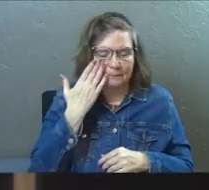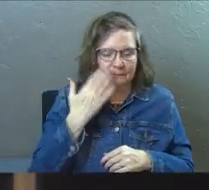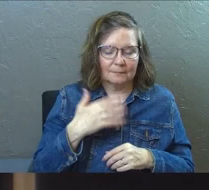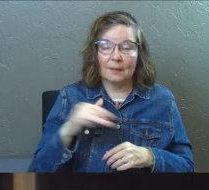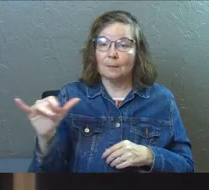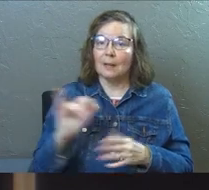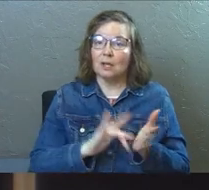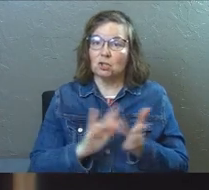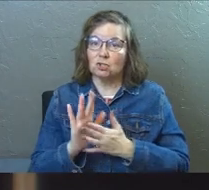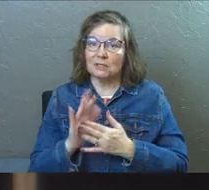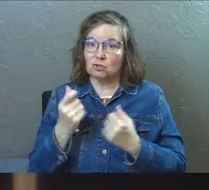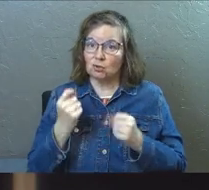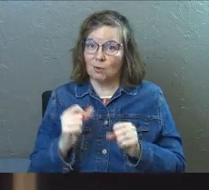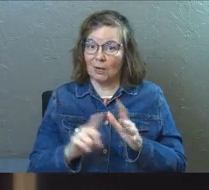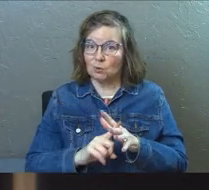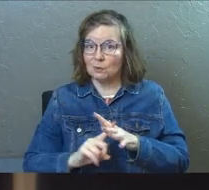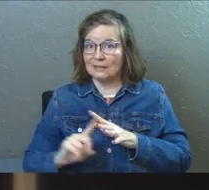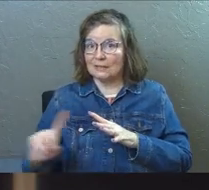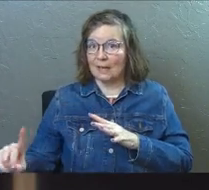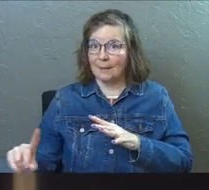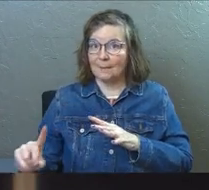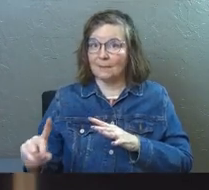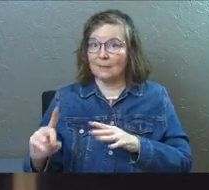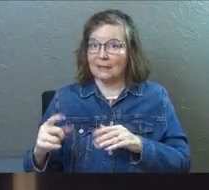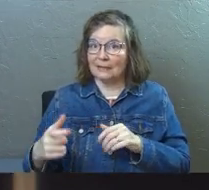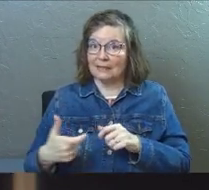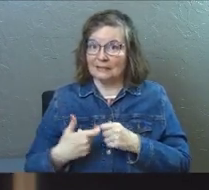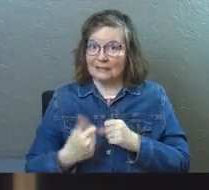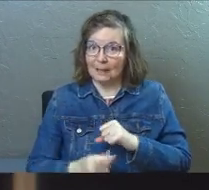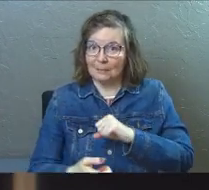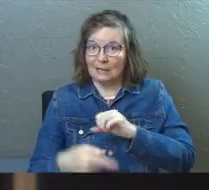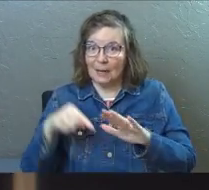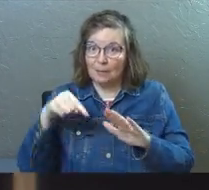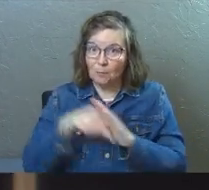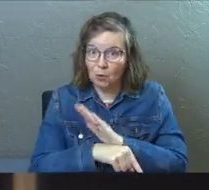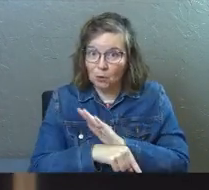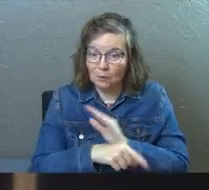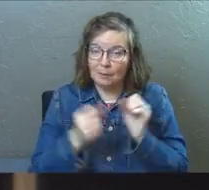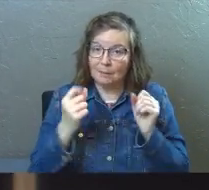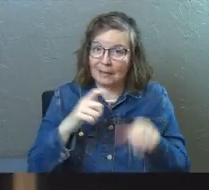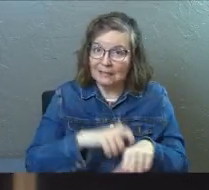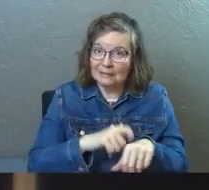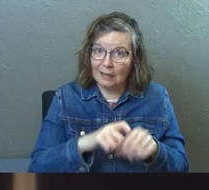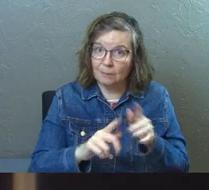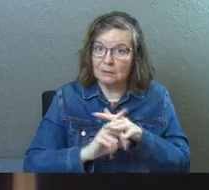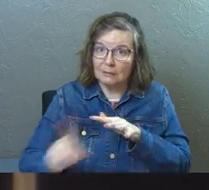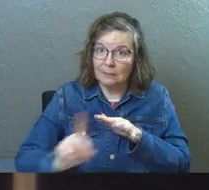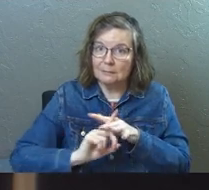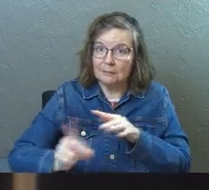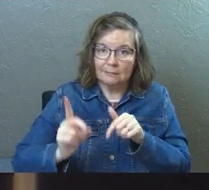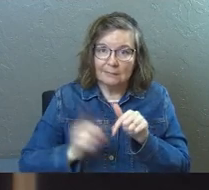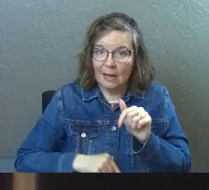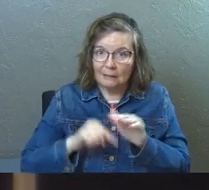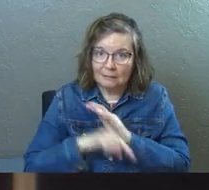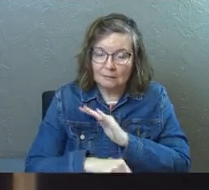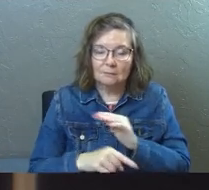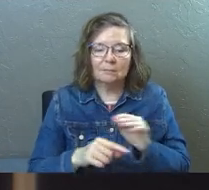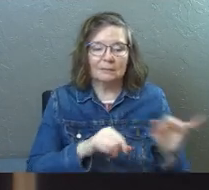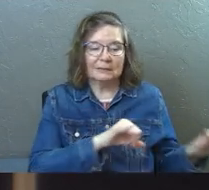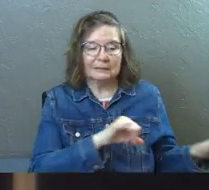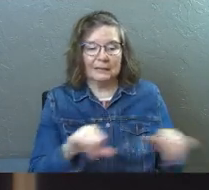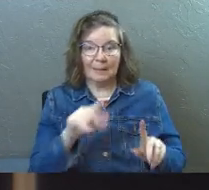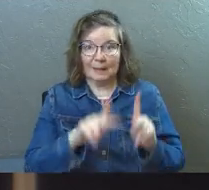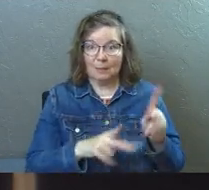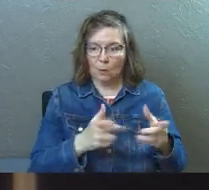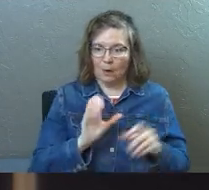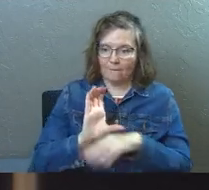But just like Jesus has tried to escape attempted murder against him multiple times throughout the scripture, he has to escape these people who are